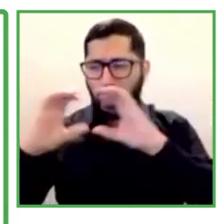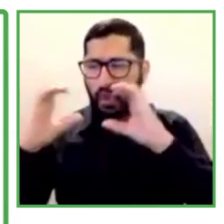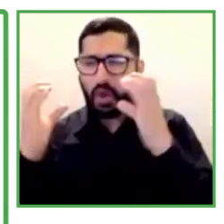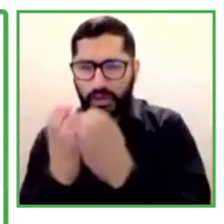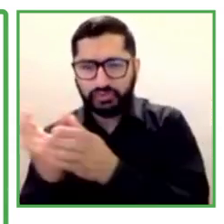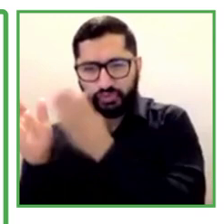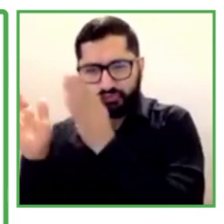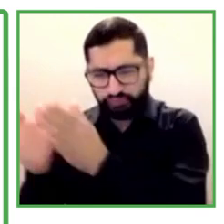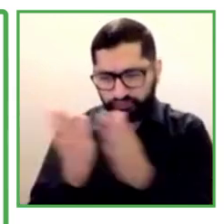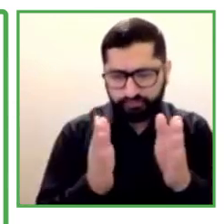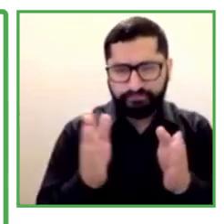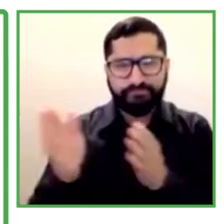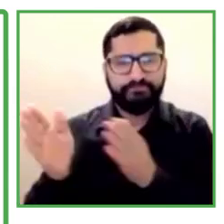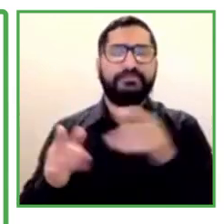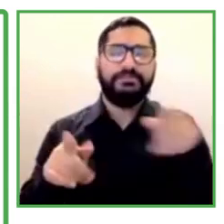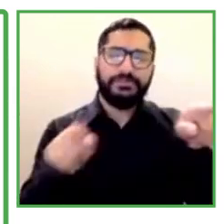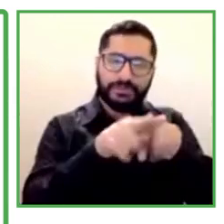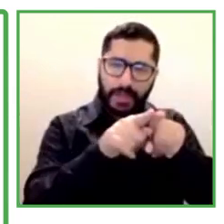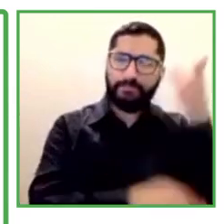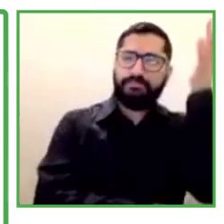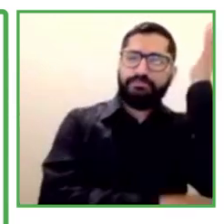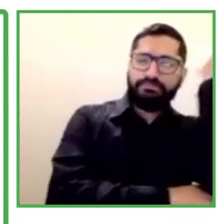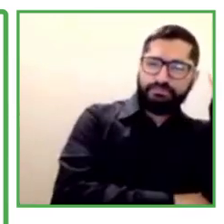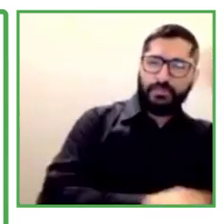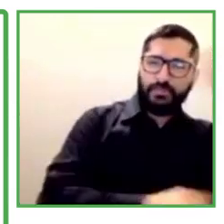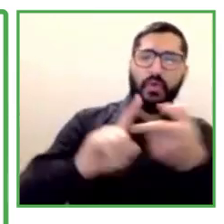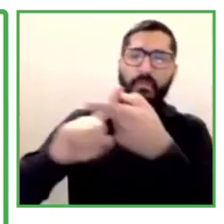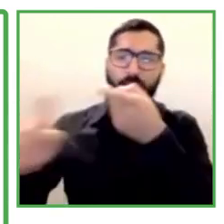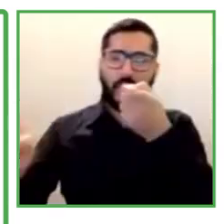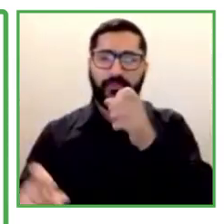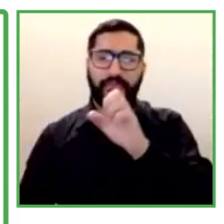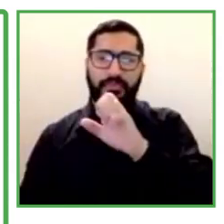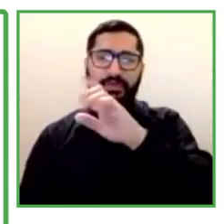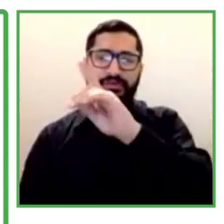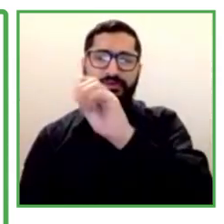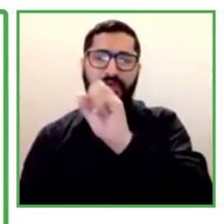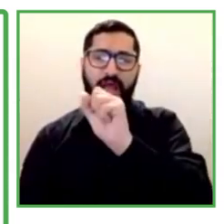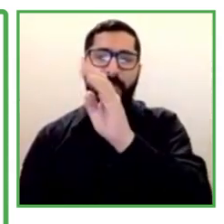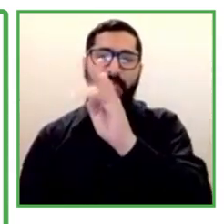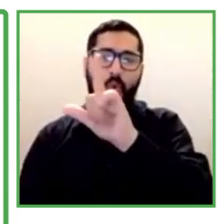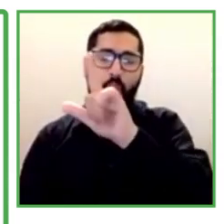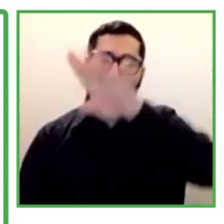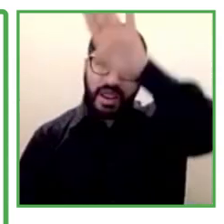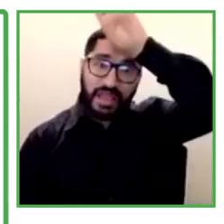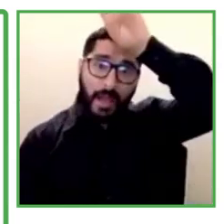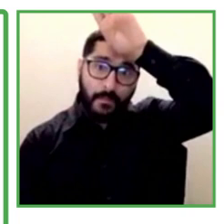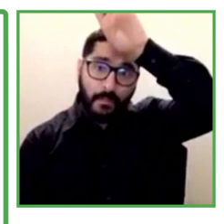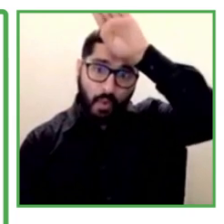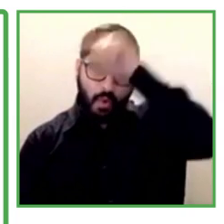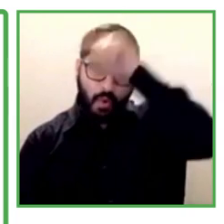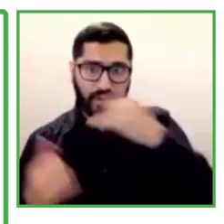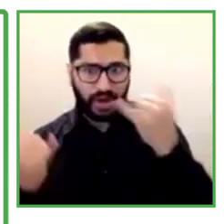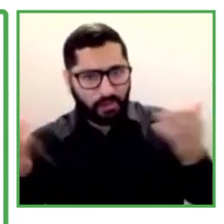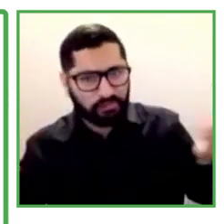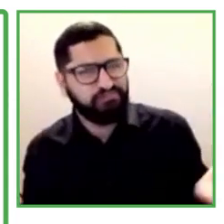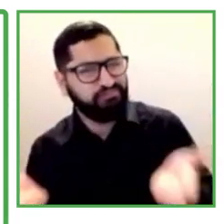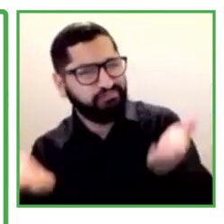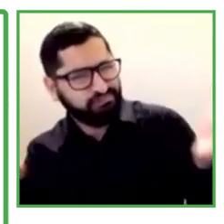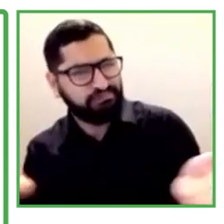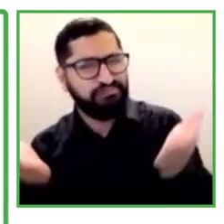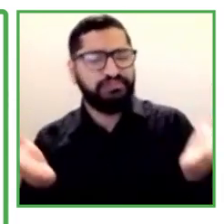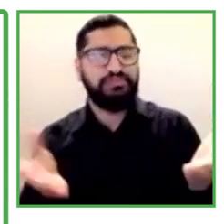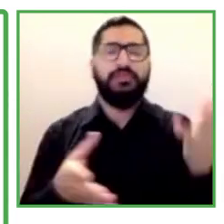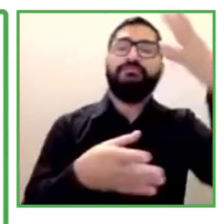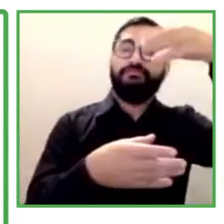projects that we met at the zero project conference in Vienna. So, moderating a panel